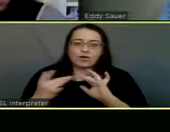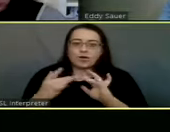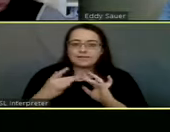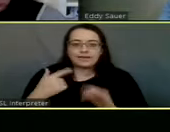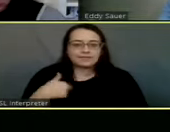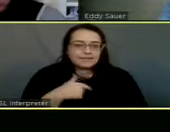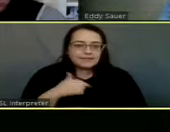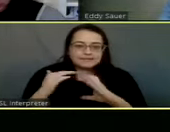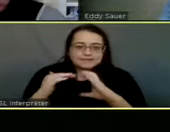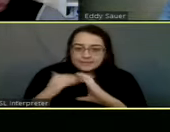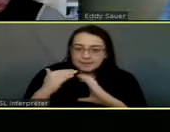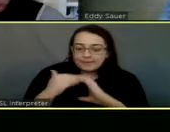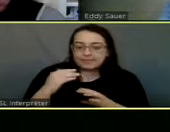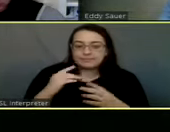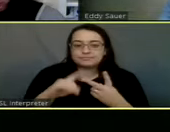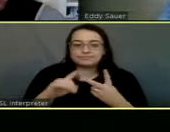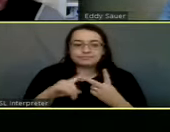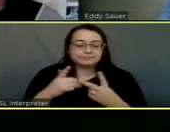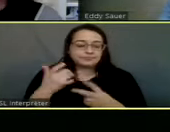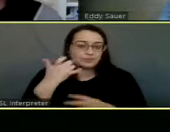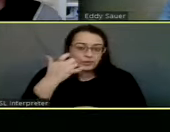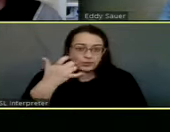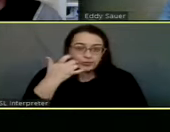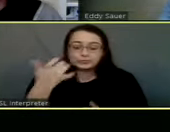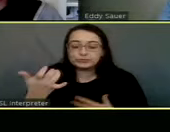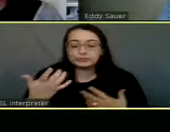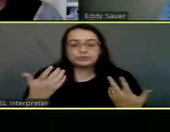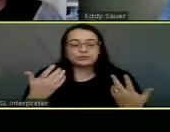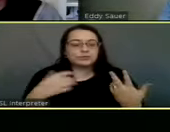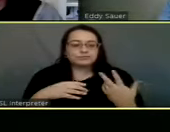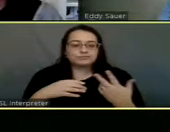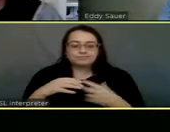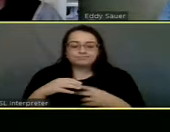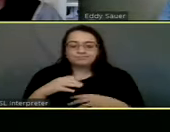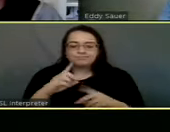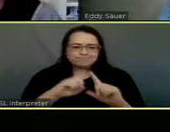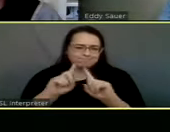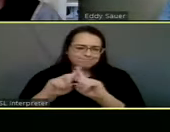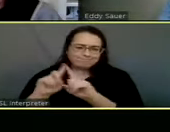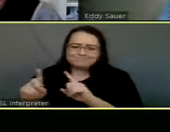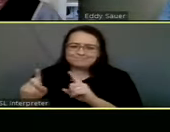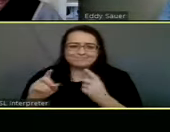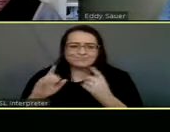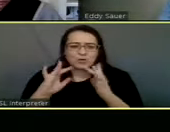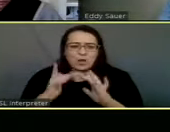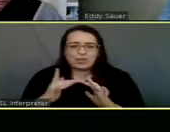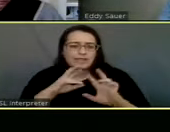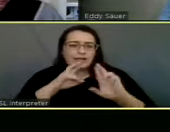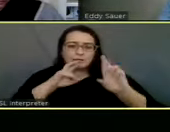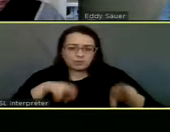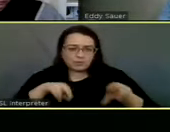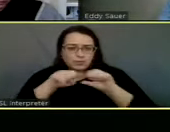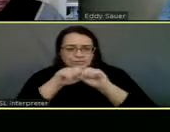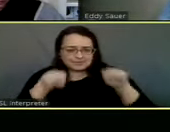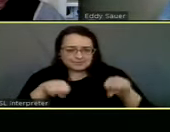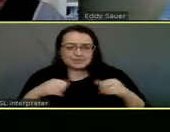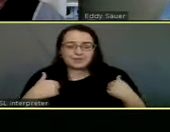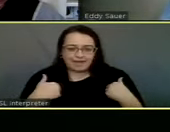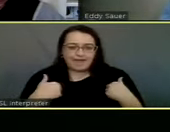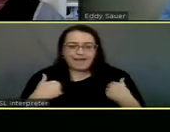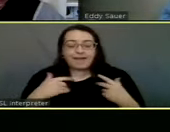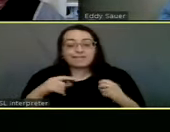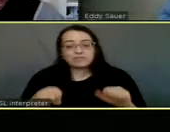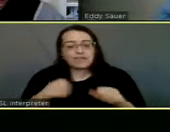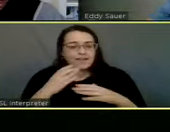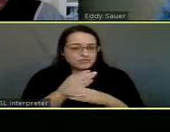council, uh, either through, uh, calls, internet, uh, uh, email, uh, or online reporting system. There's a lot of ways that people can share their